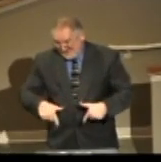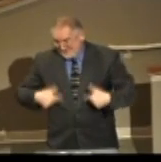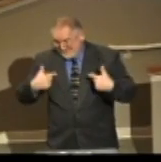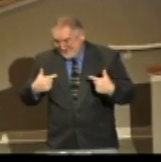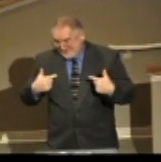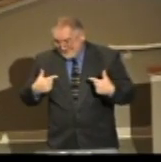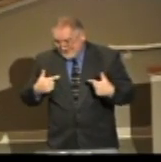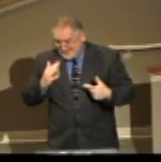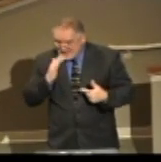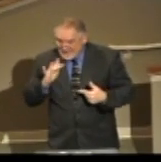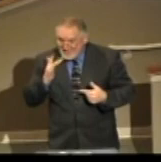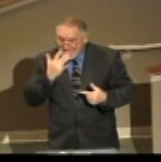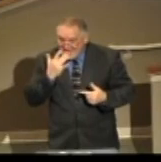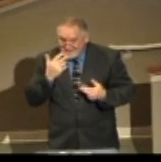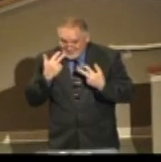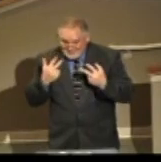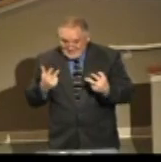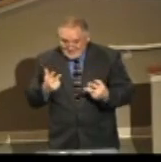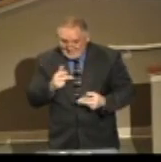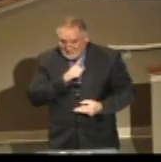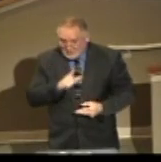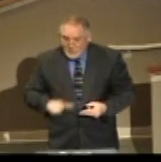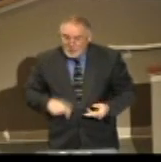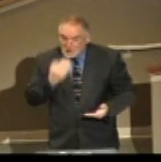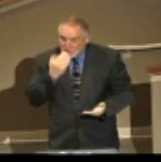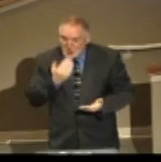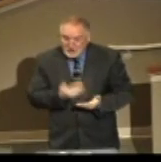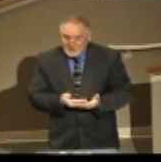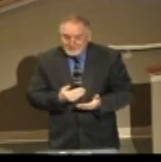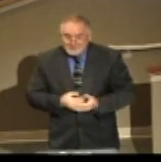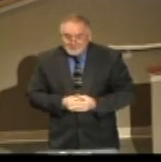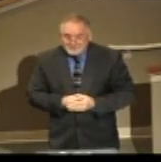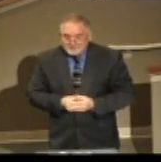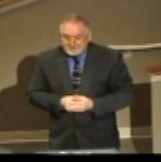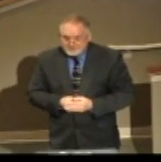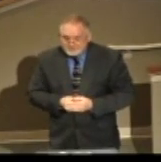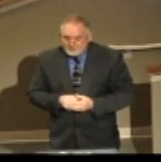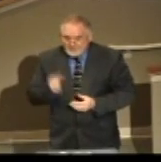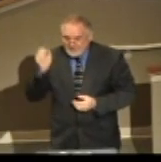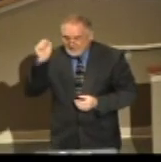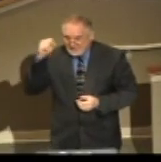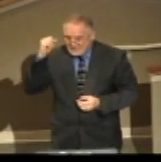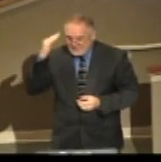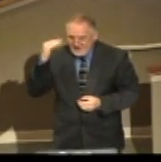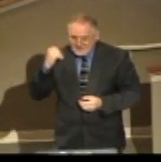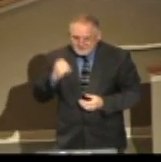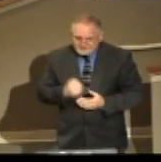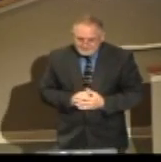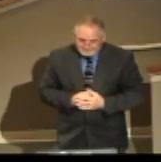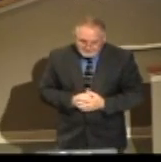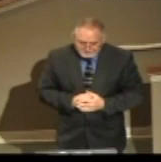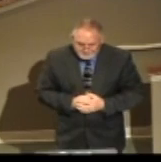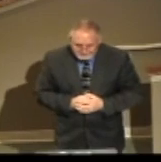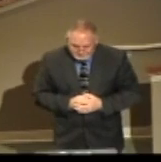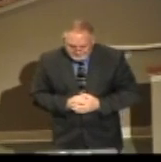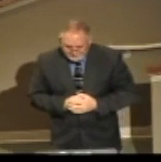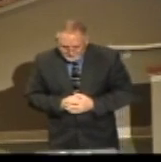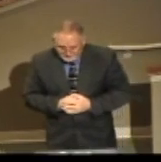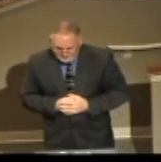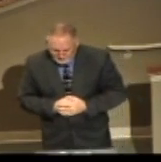Taste and see what is good. Our heads are bowed, our eyes are closed. You're a gracious people to listen.